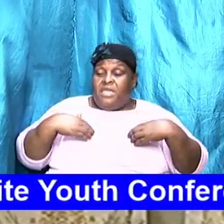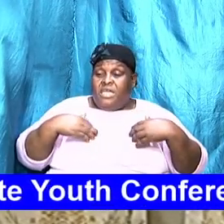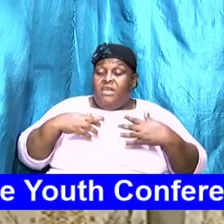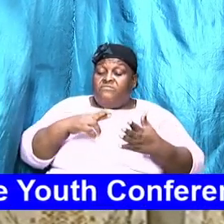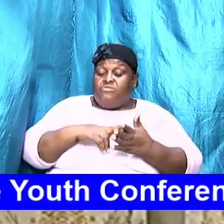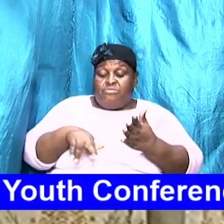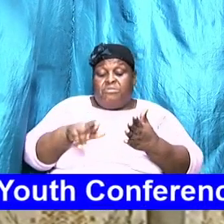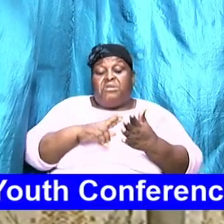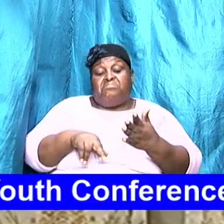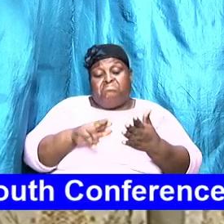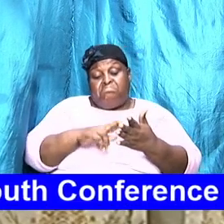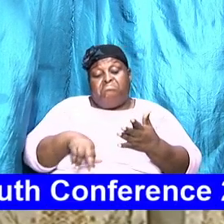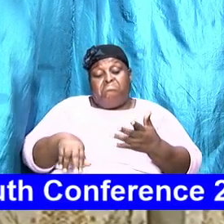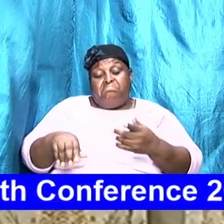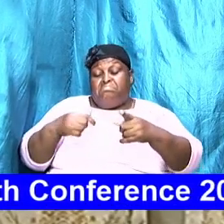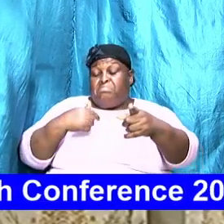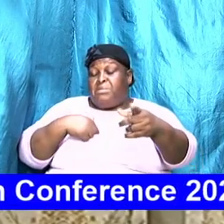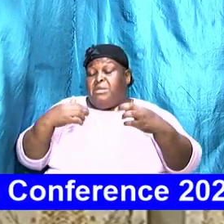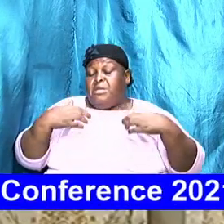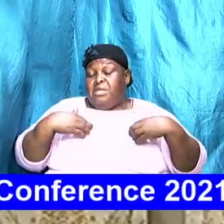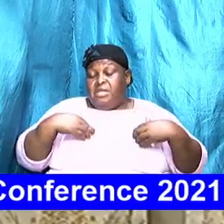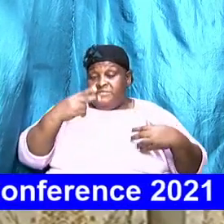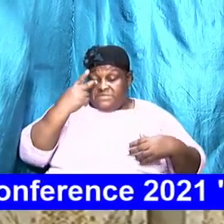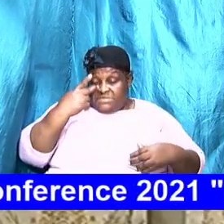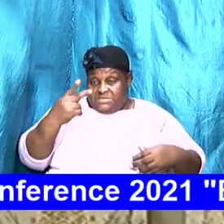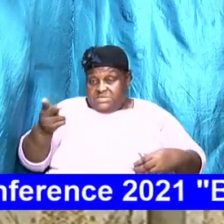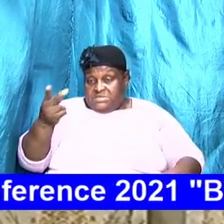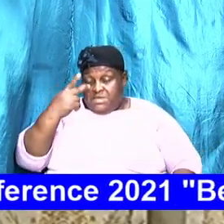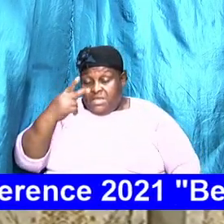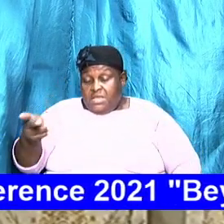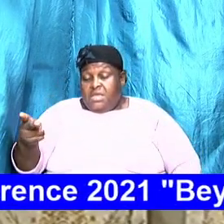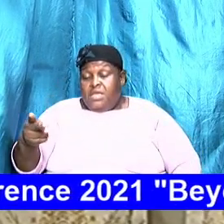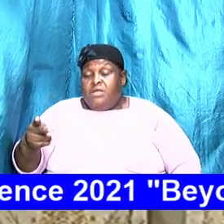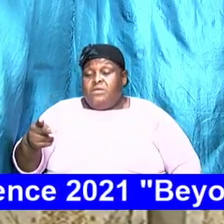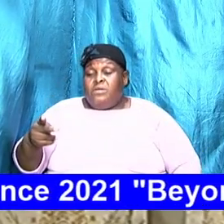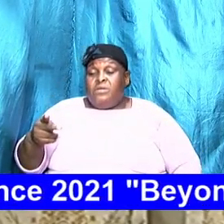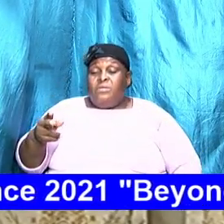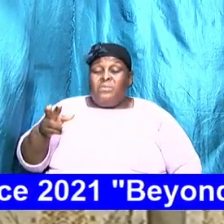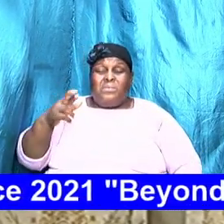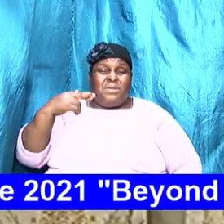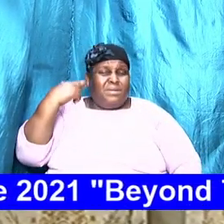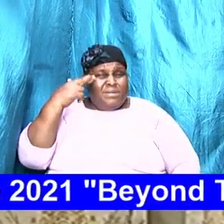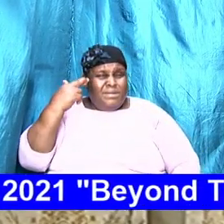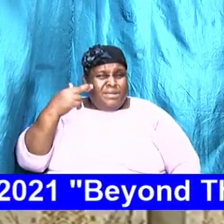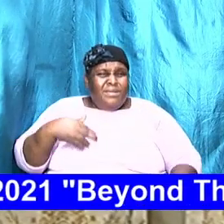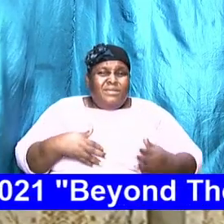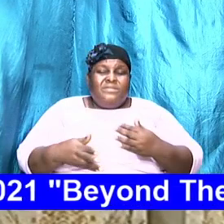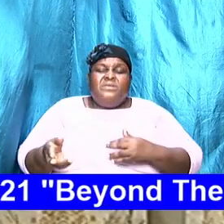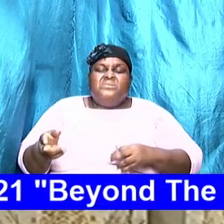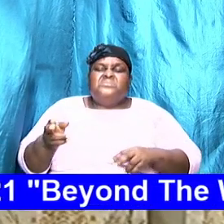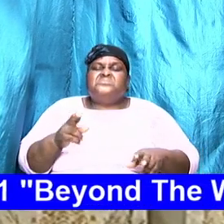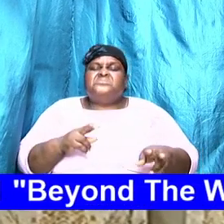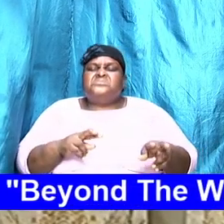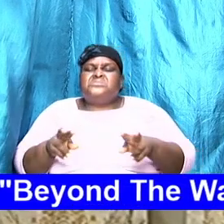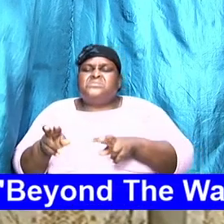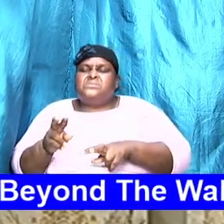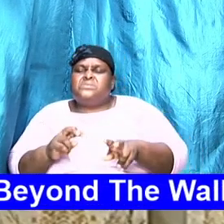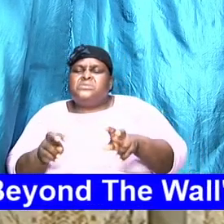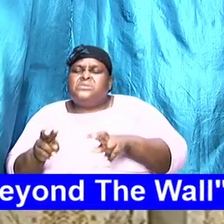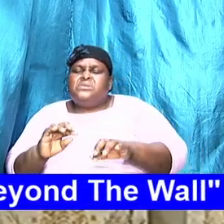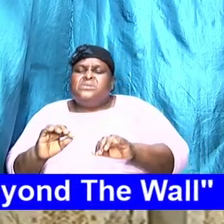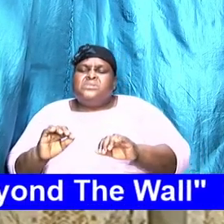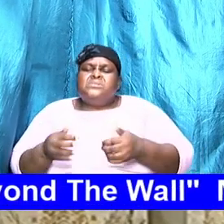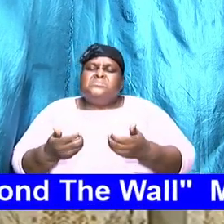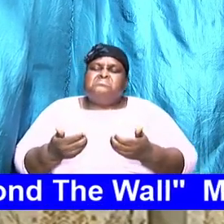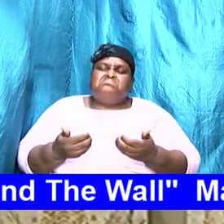seen surveys, and I recognize that there is a survey that outlines